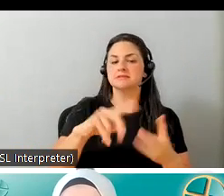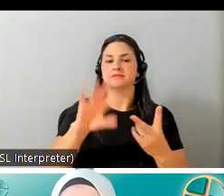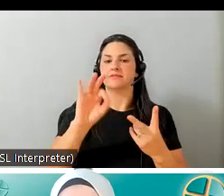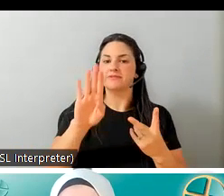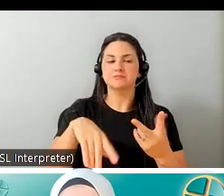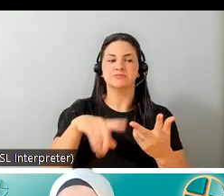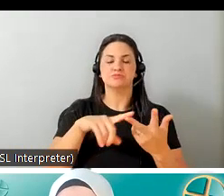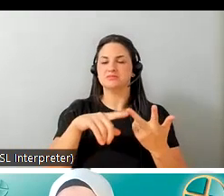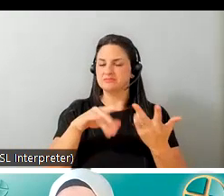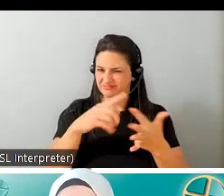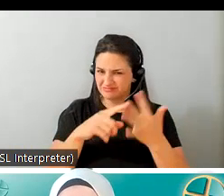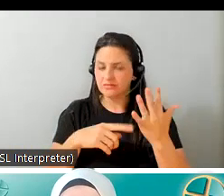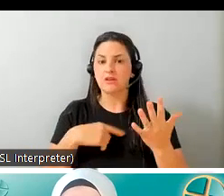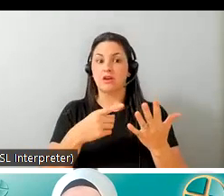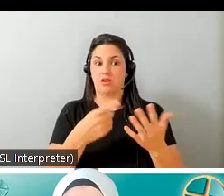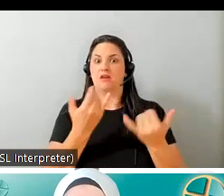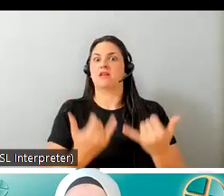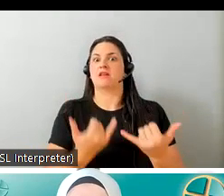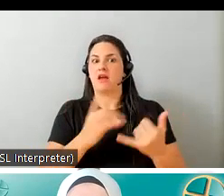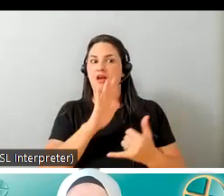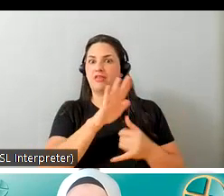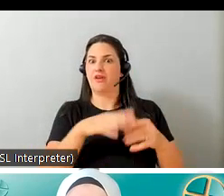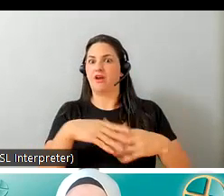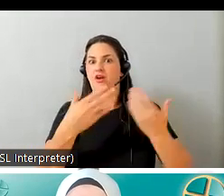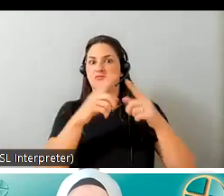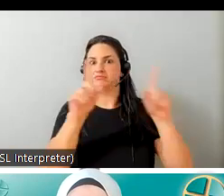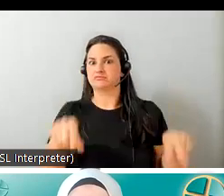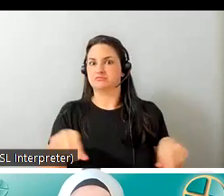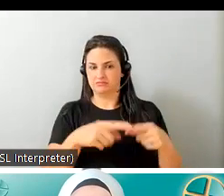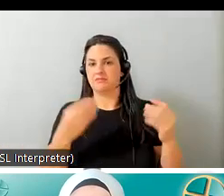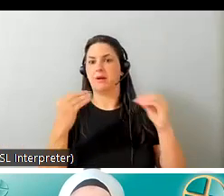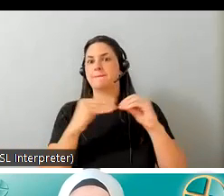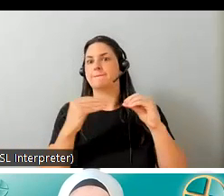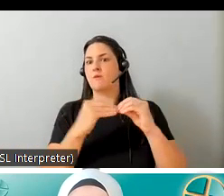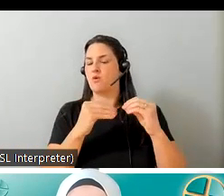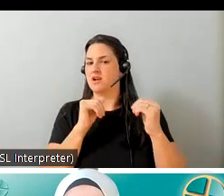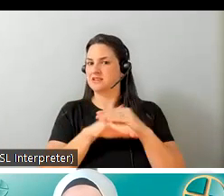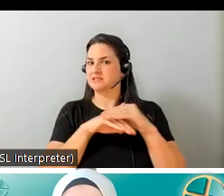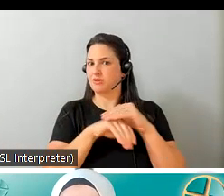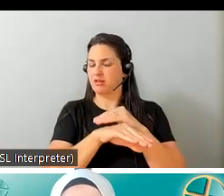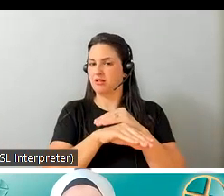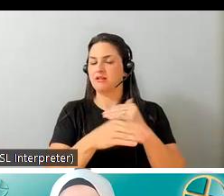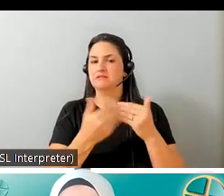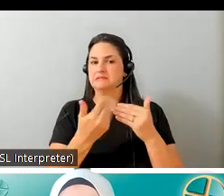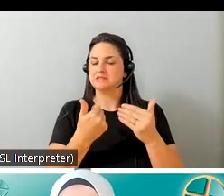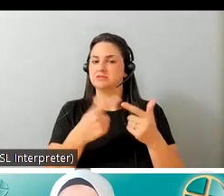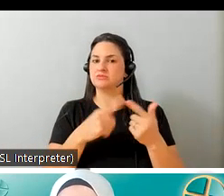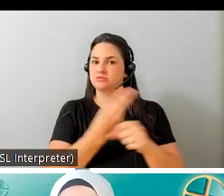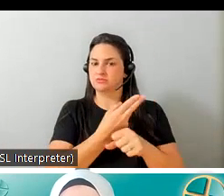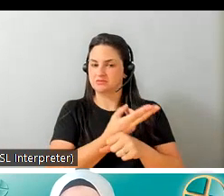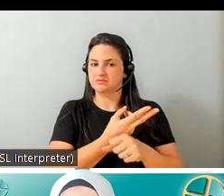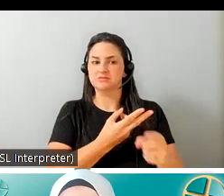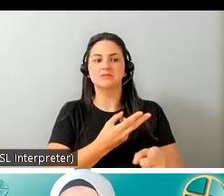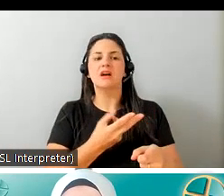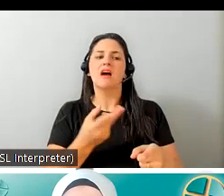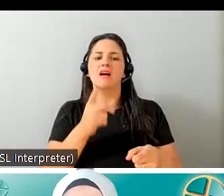making their user interfaces a lot more accessible um always from my perspective it's not it's nothing that we're going above